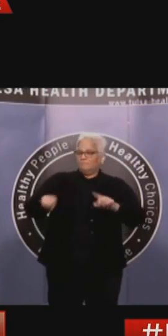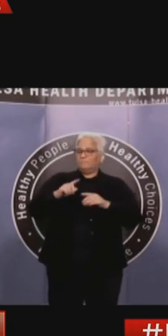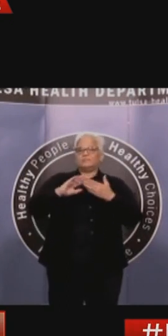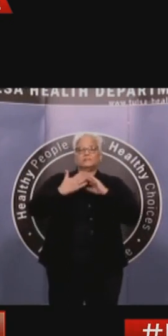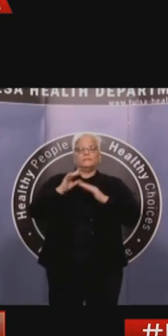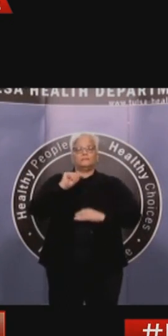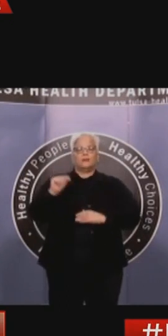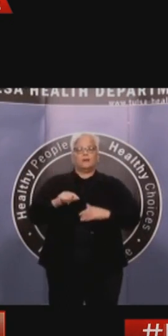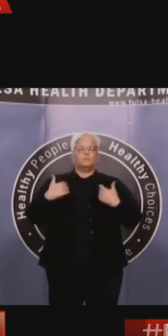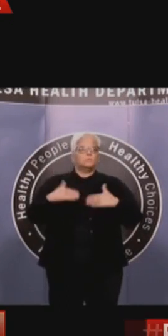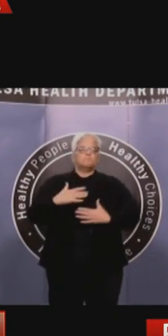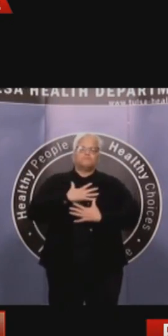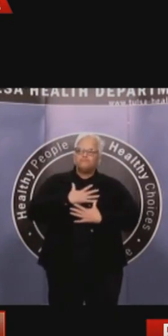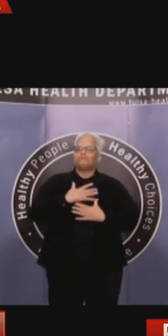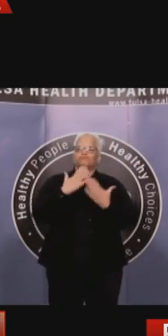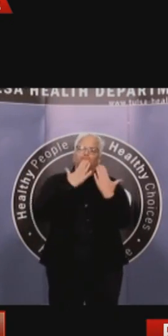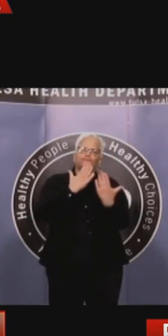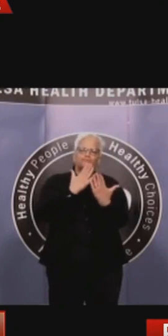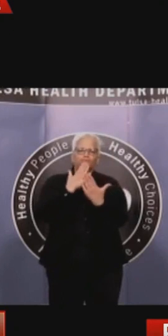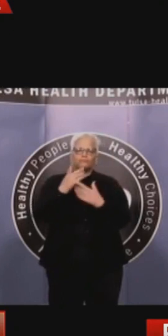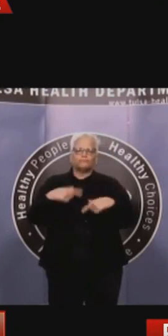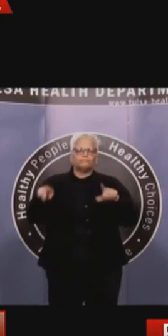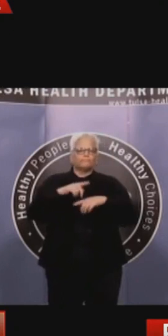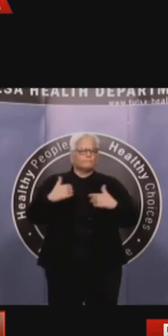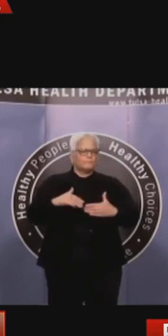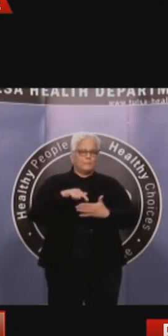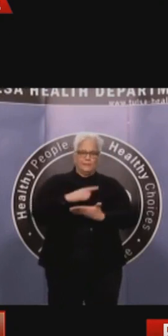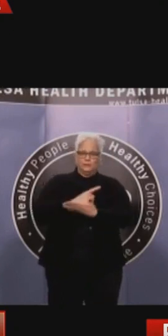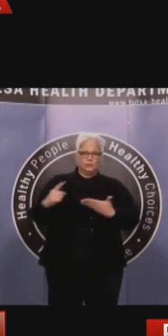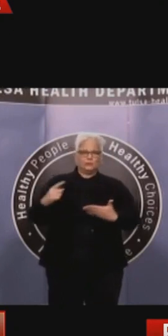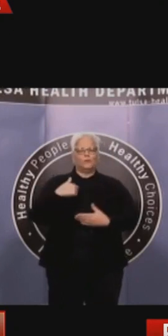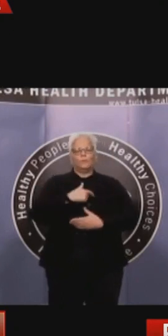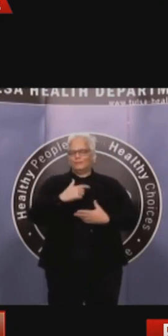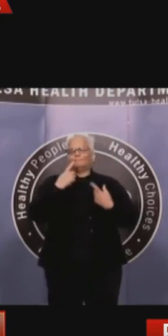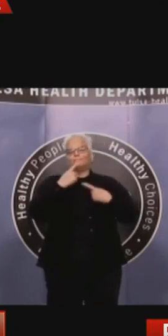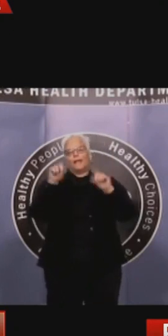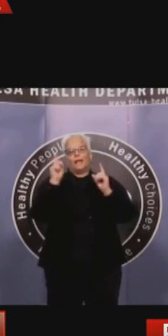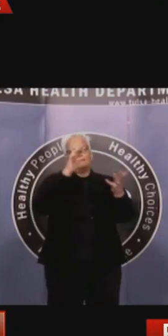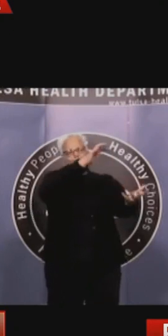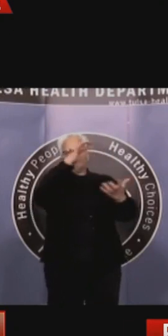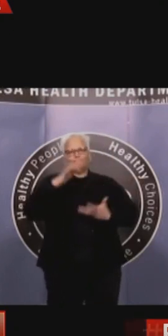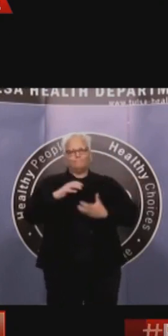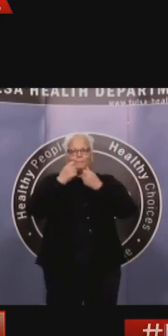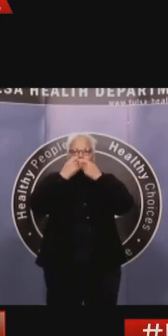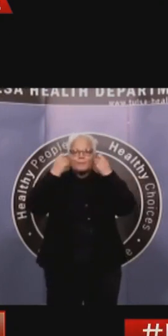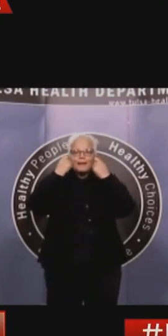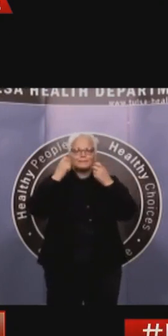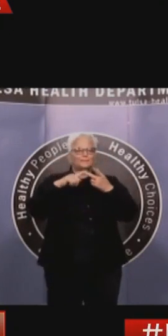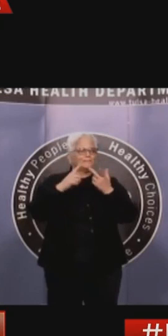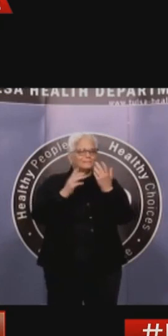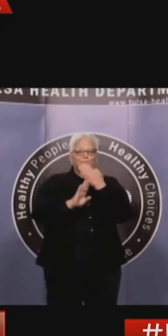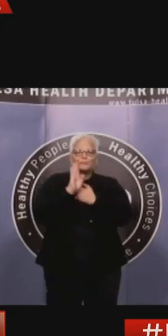allocation of protective equipment for our first responders from the national stockpile. was allocated to us by the state government,